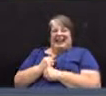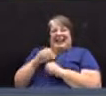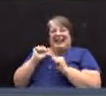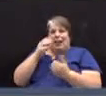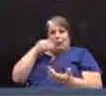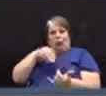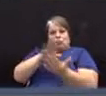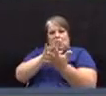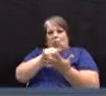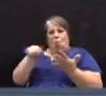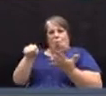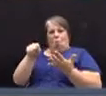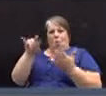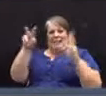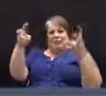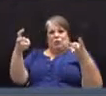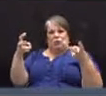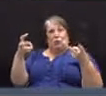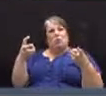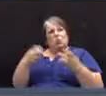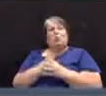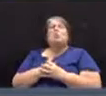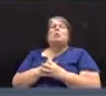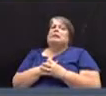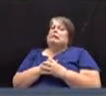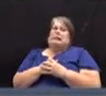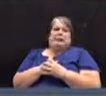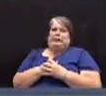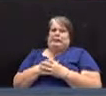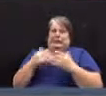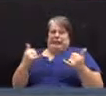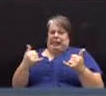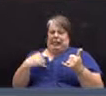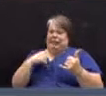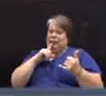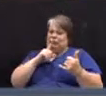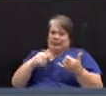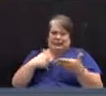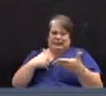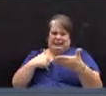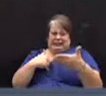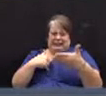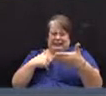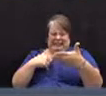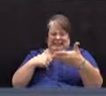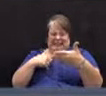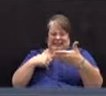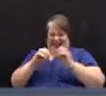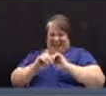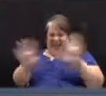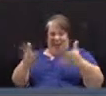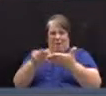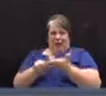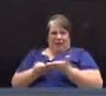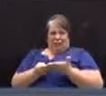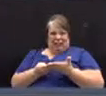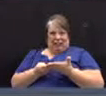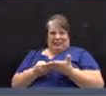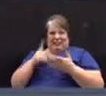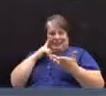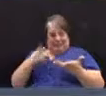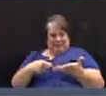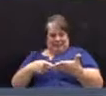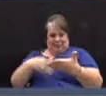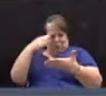address those issues. Because now we don't really have a static budget, because we know that there's